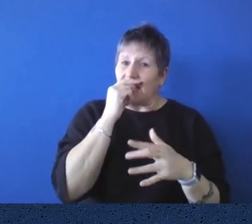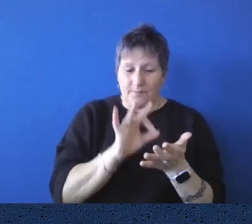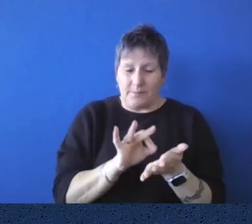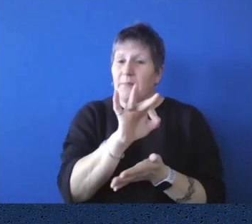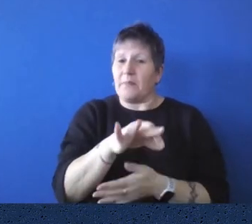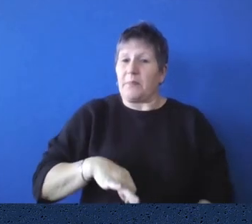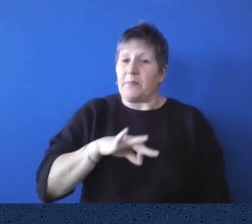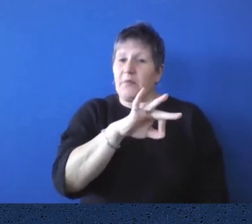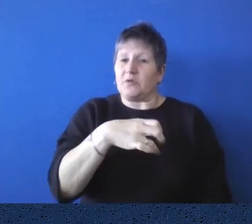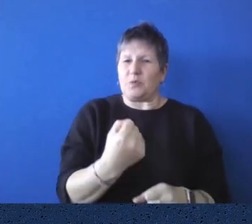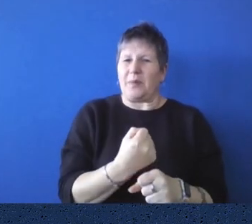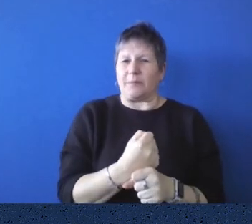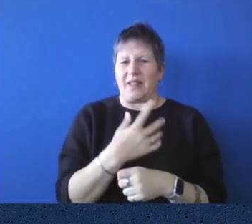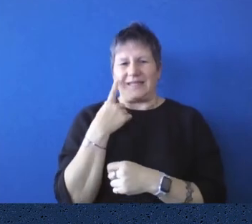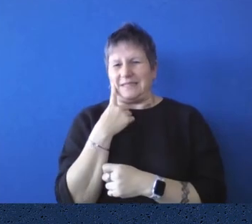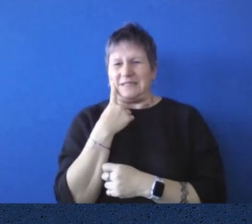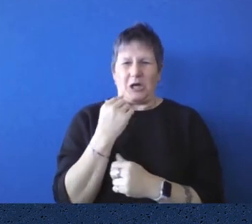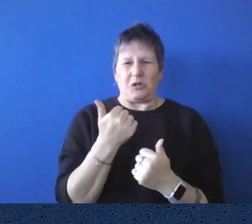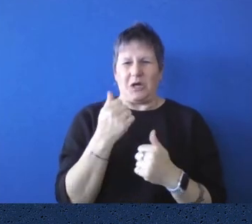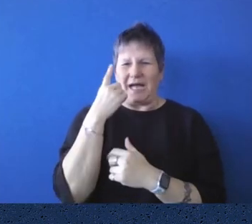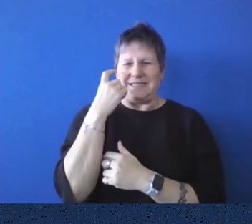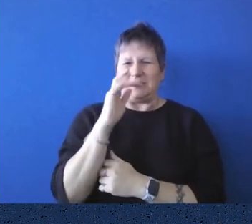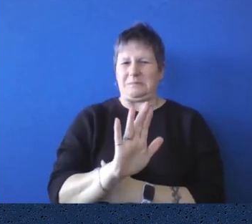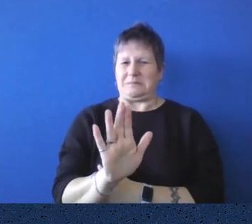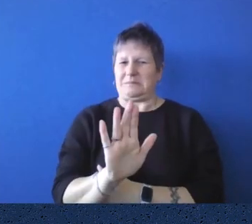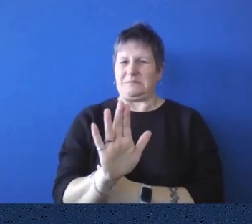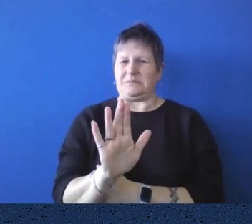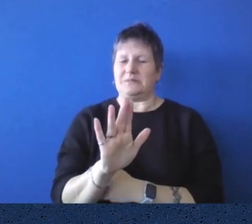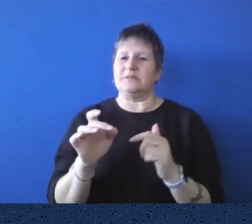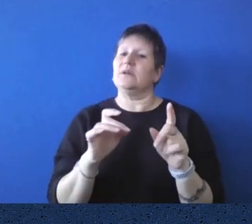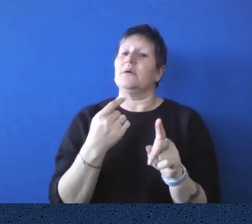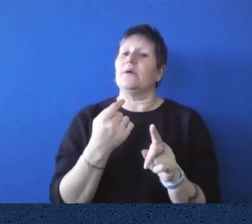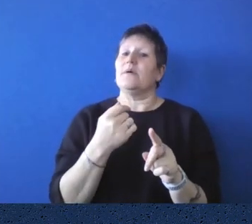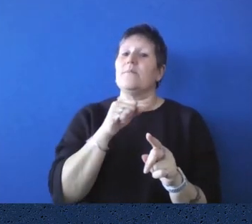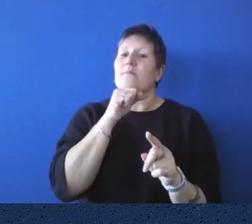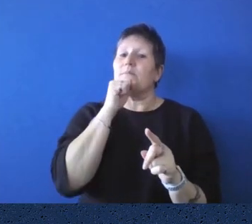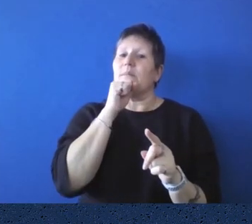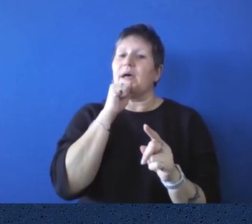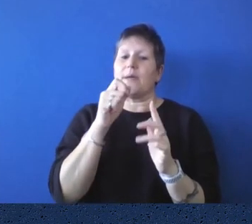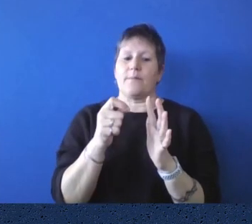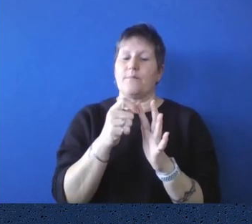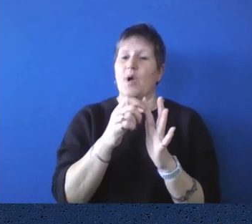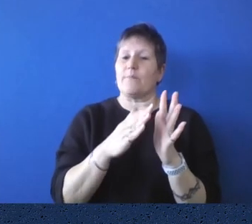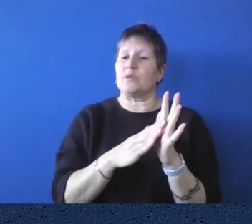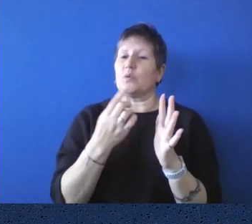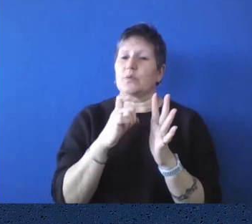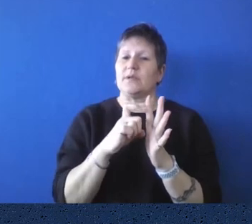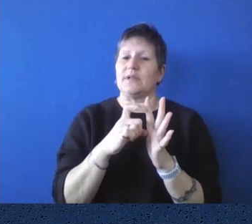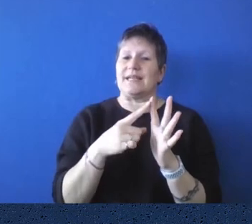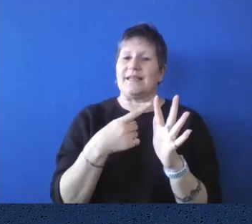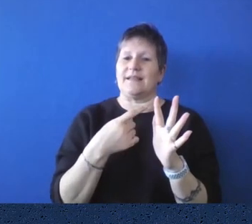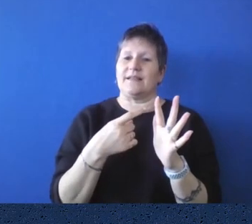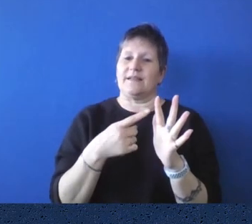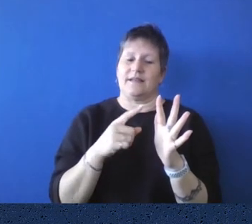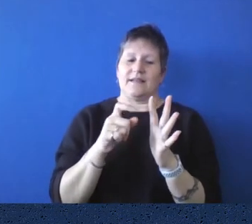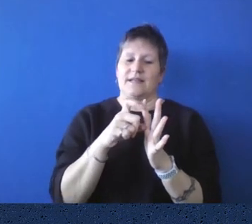but they just thought it wasn't a good look. And it was Deakin who was prime minister at the time. So he just felt it wasn't a, a good thing to move forward